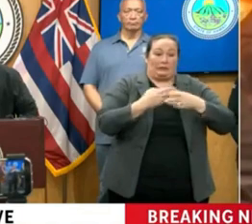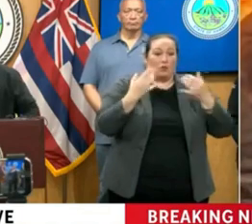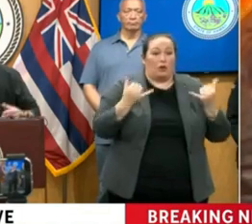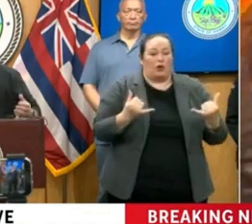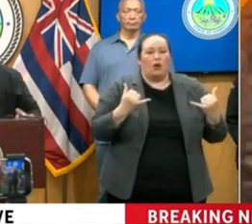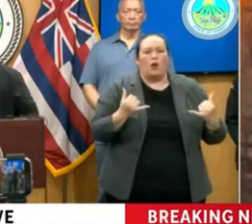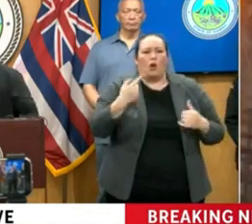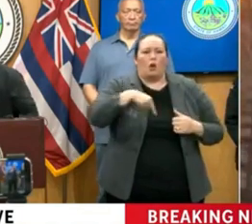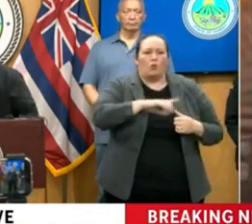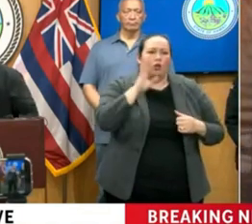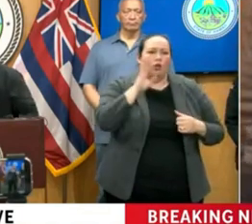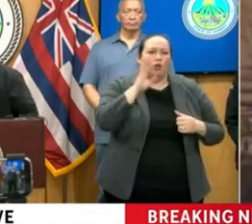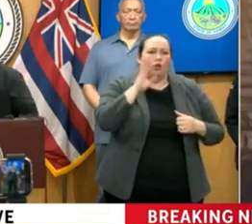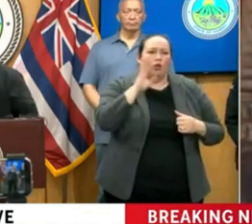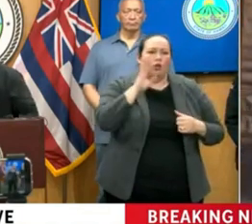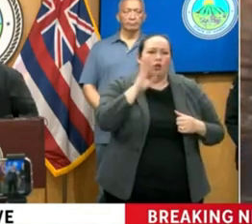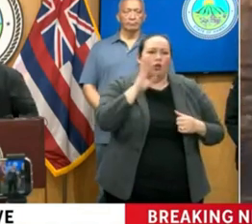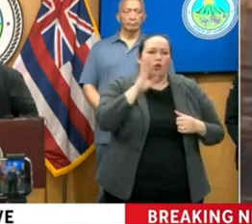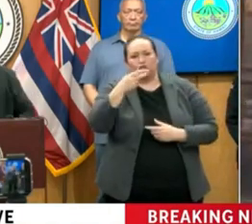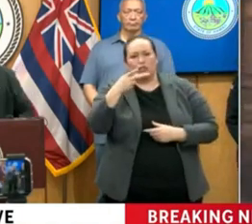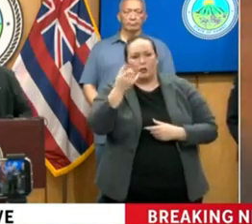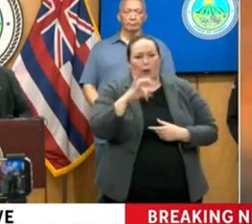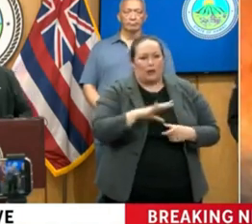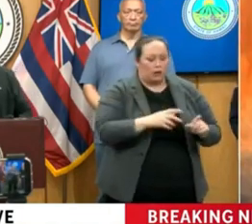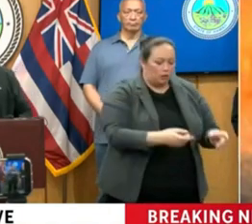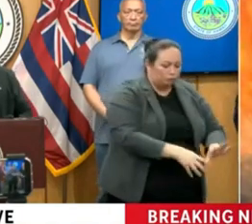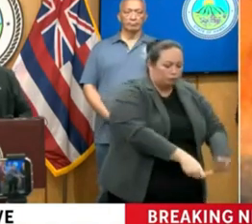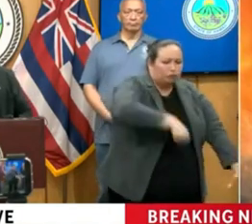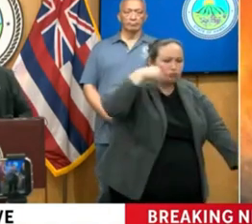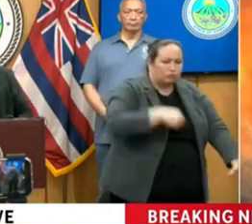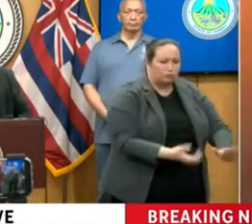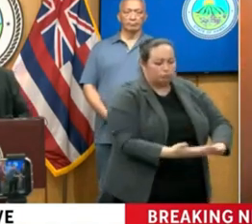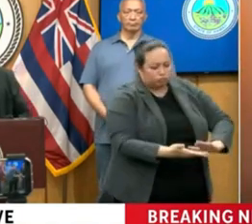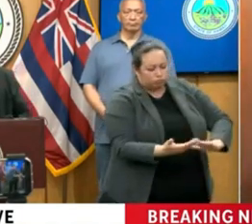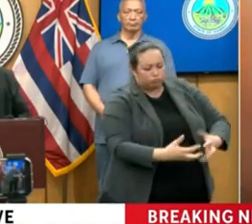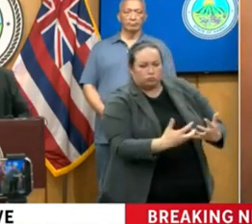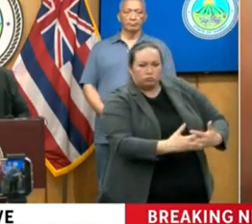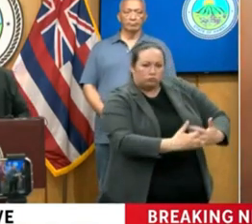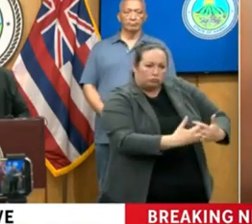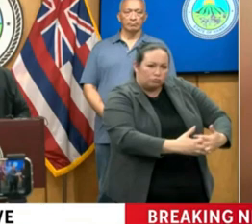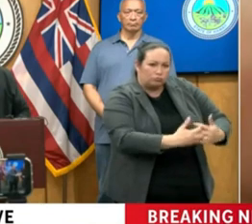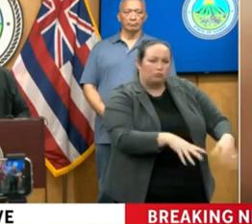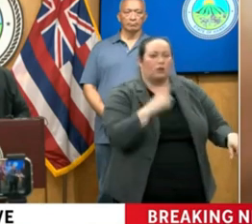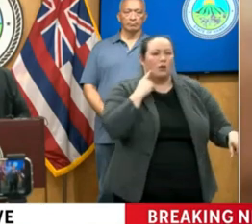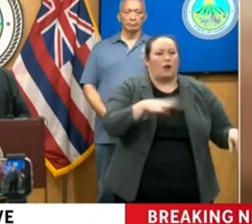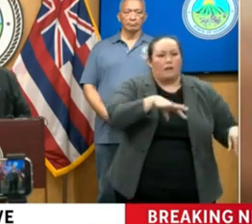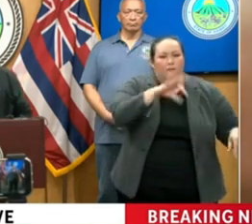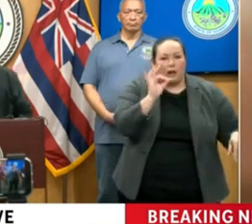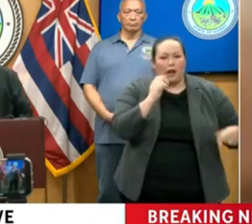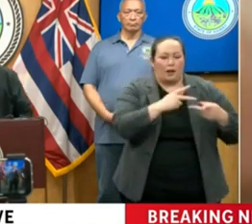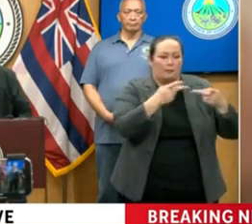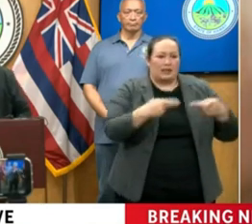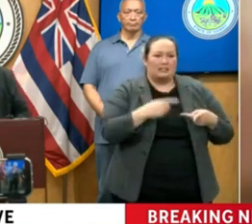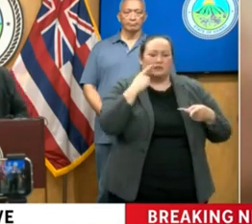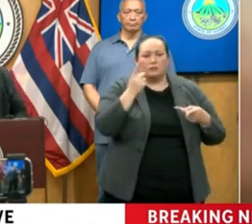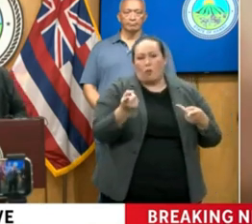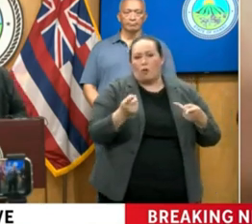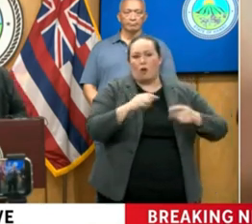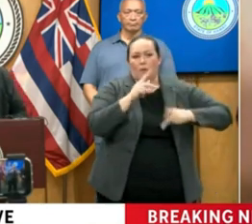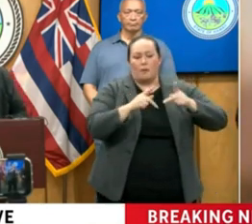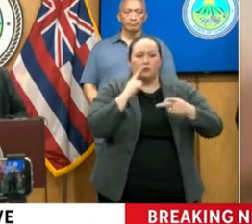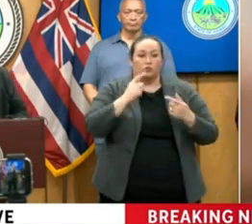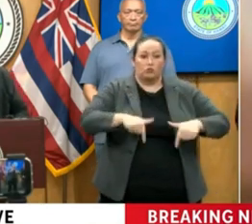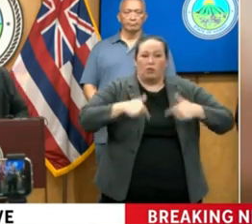people generators. We're going to do all that we can to find other places for people to live. But it's not going to just be a couple days,